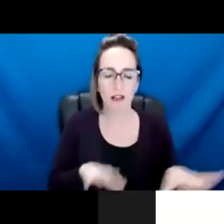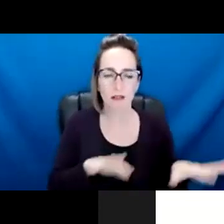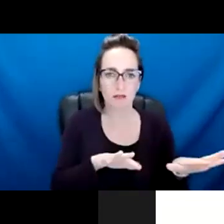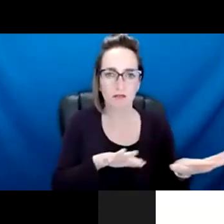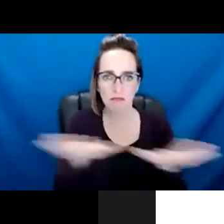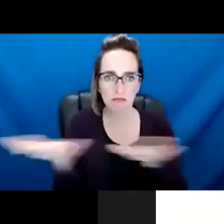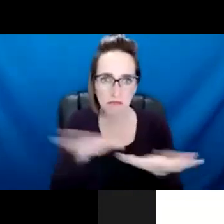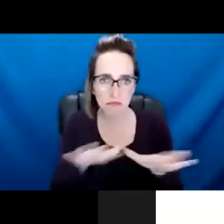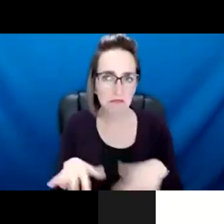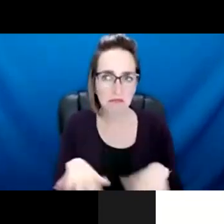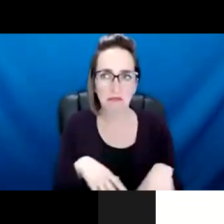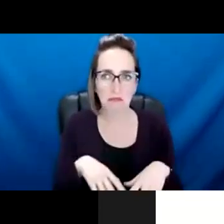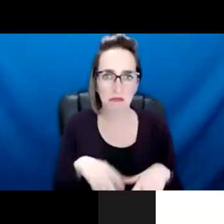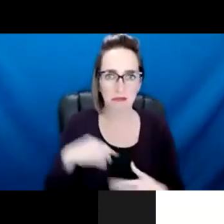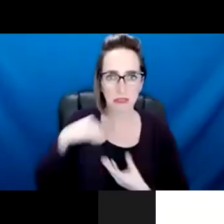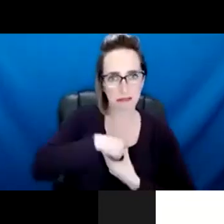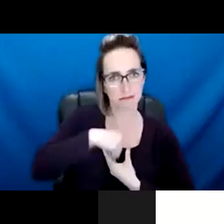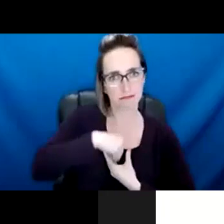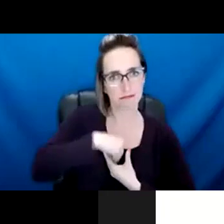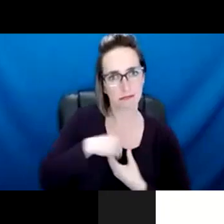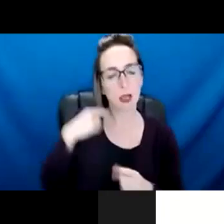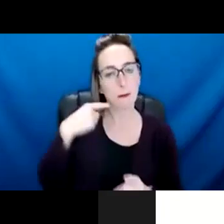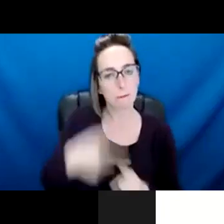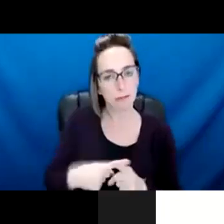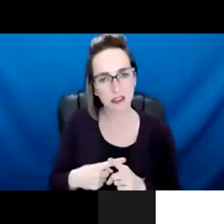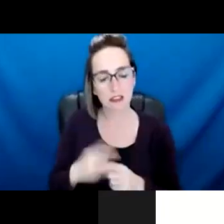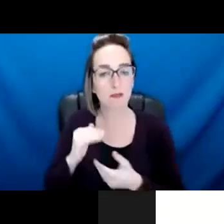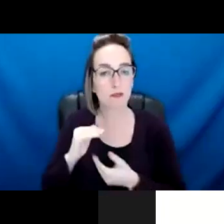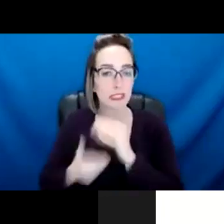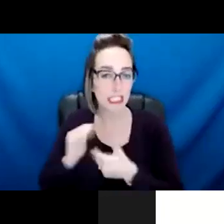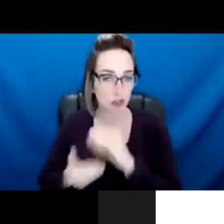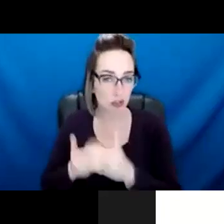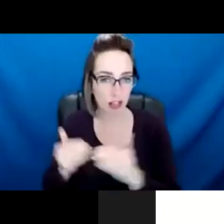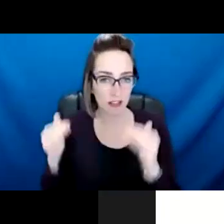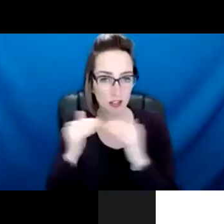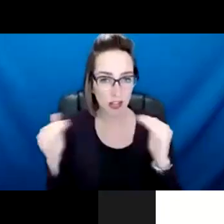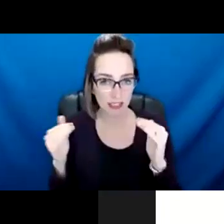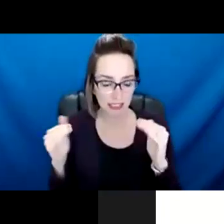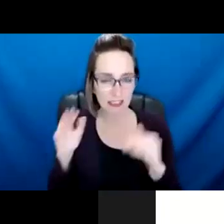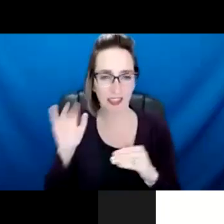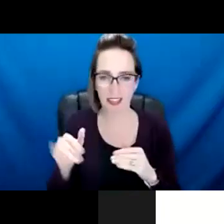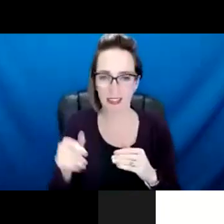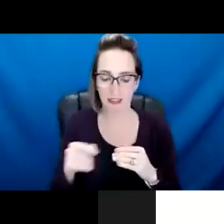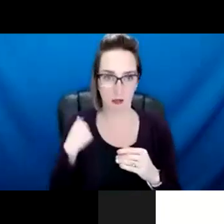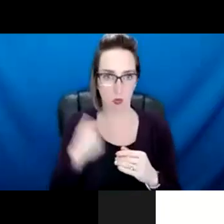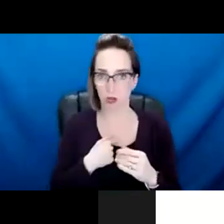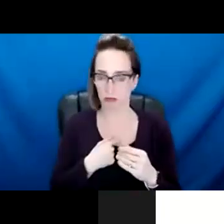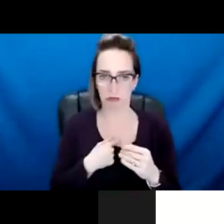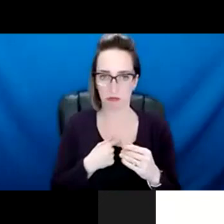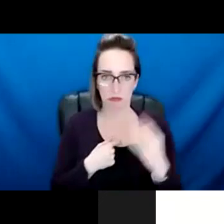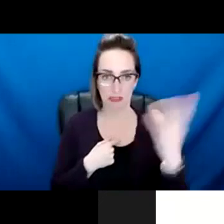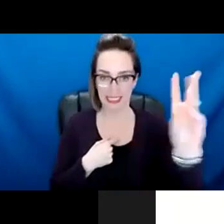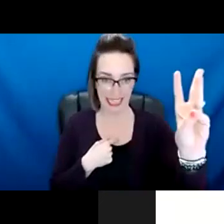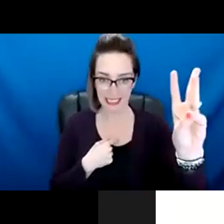in the community, uh, along with their procedural justice aspect, we were one of six cities, uh, throughout the nation that